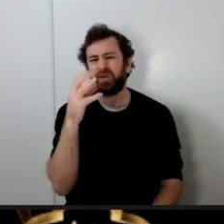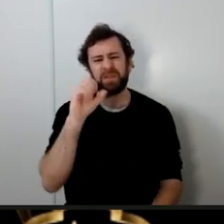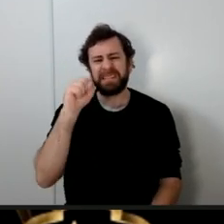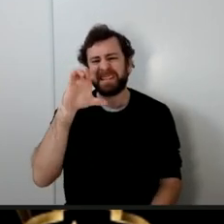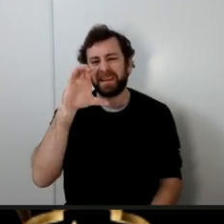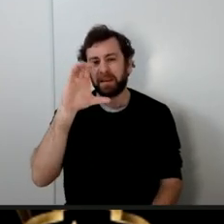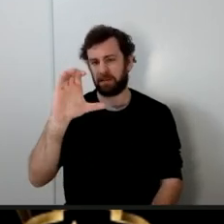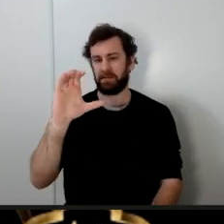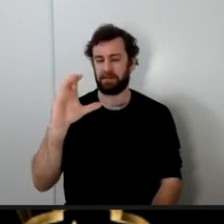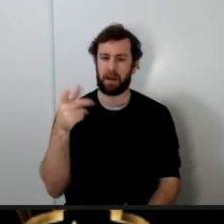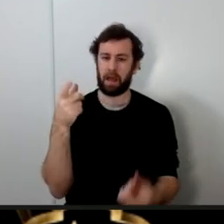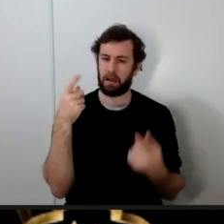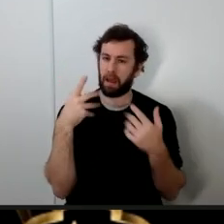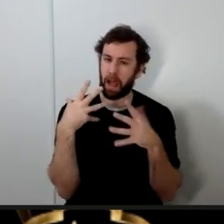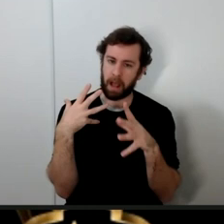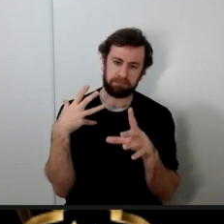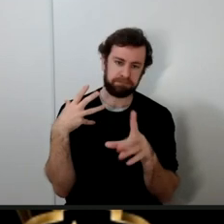happened